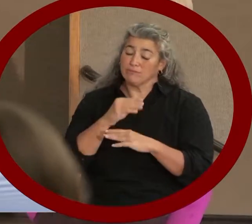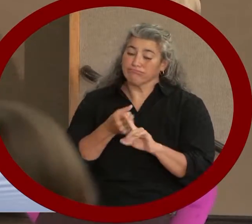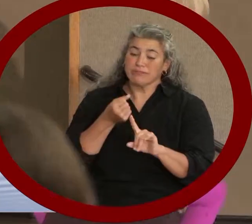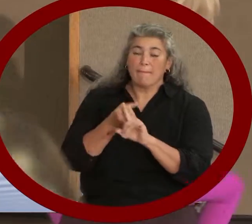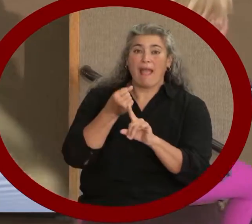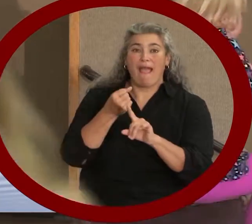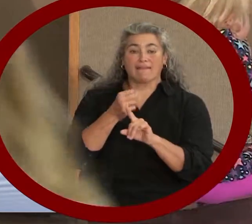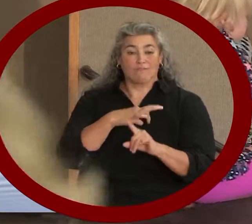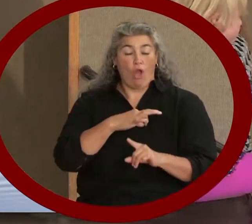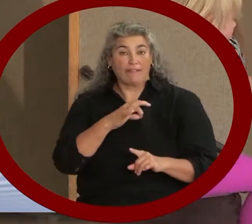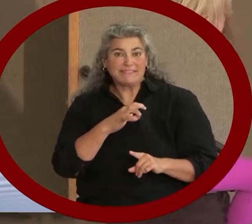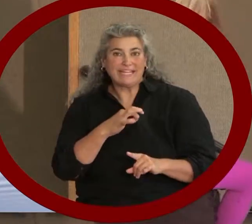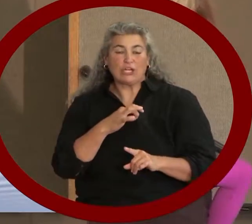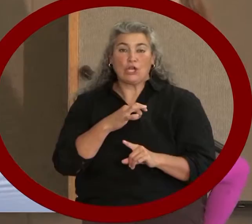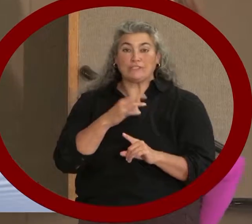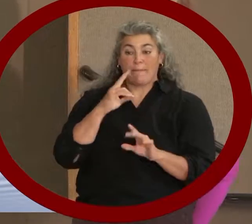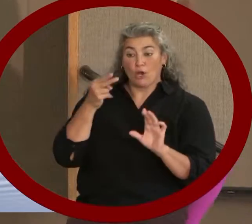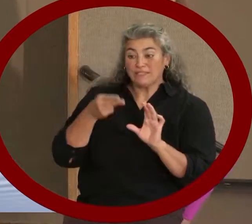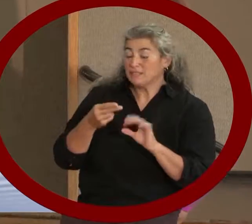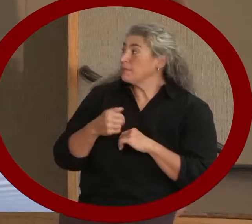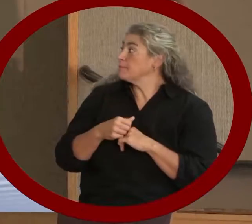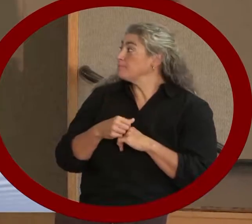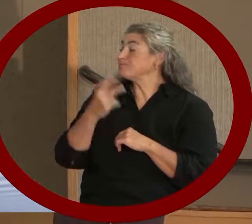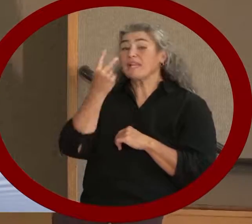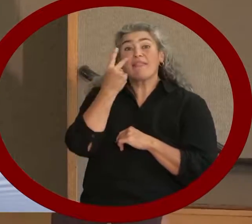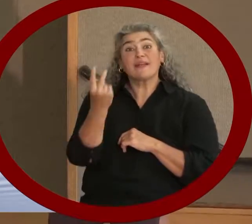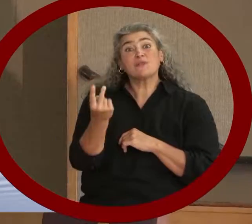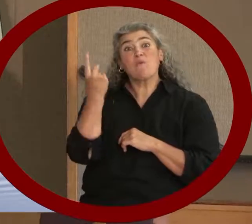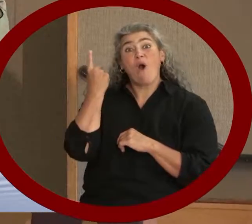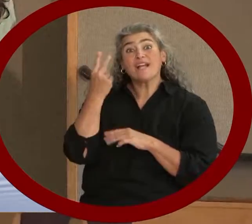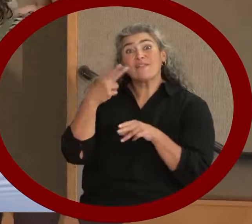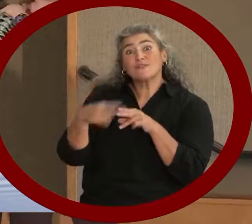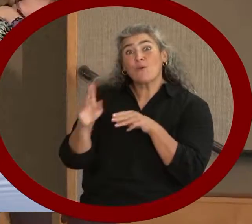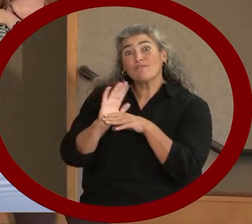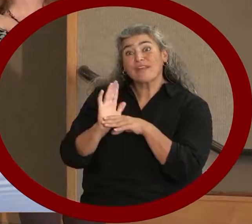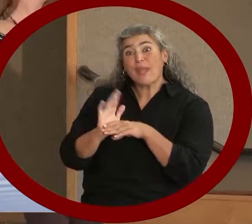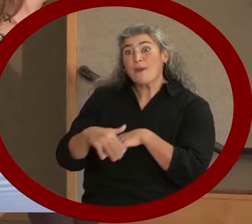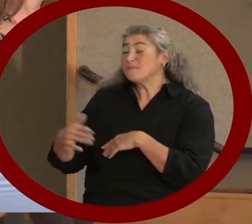and participants, let's take a look at the short clip instead.